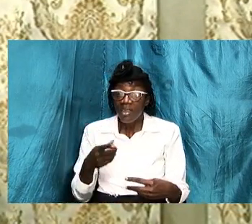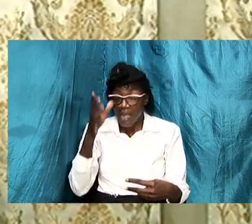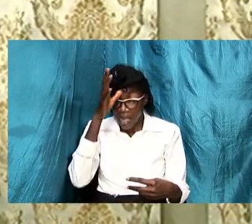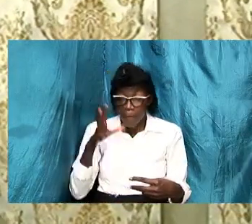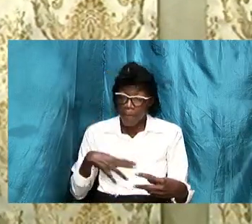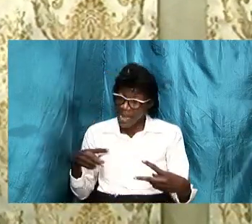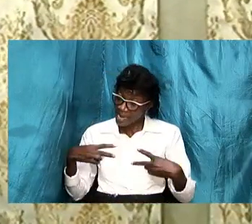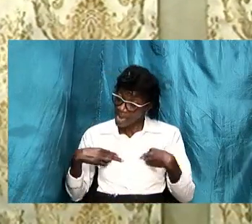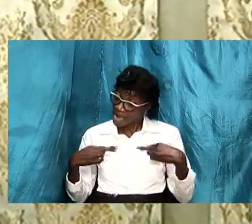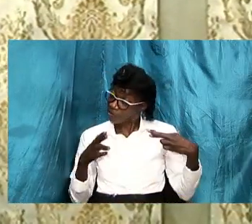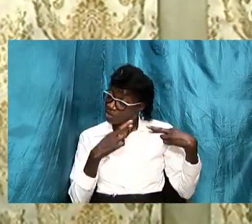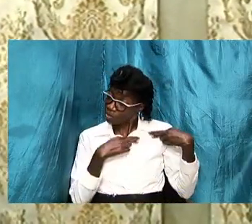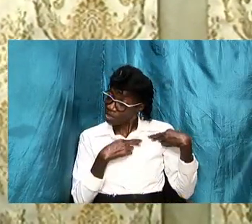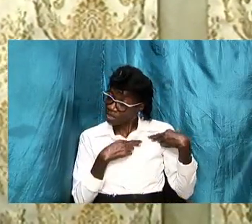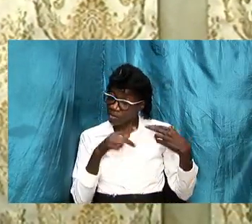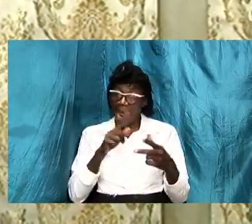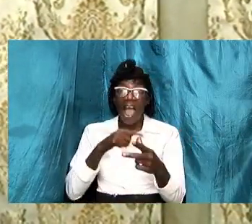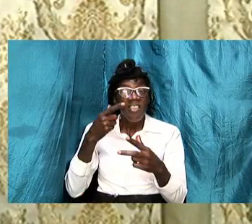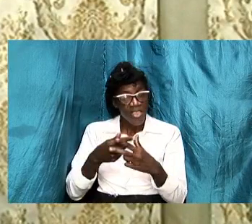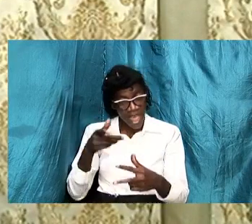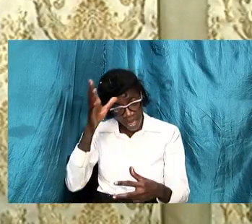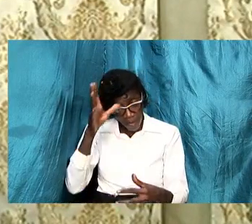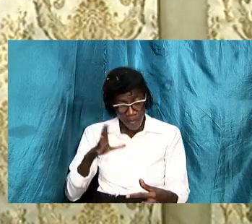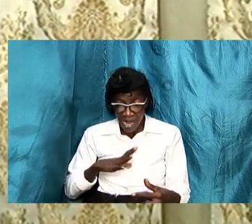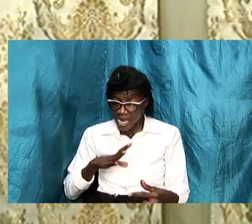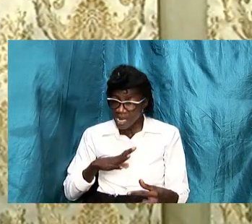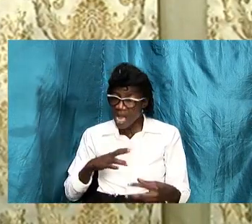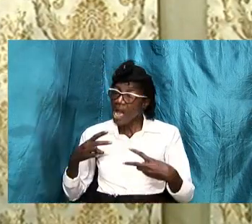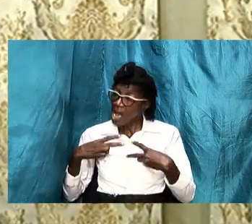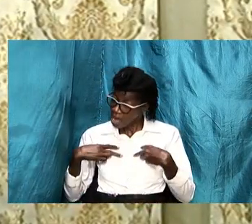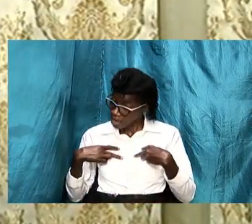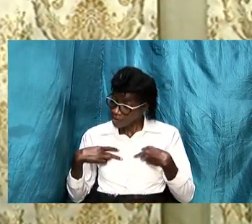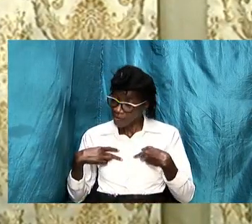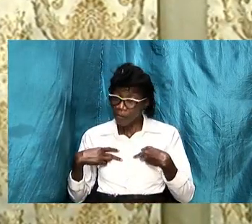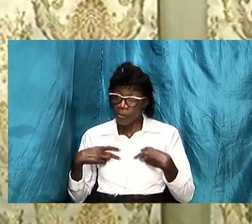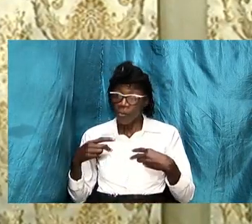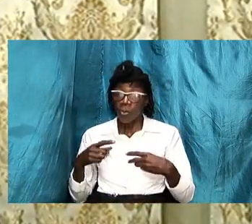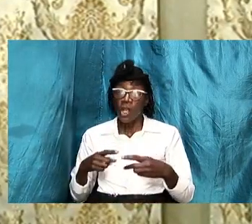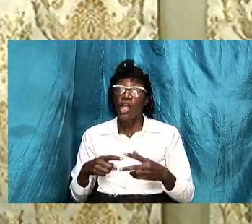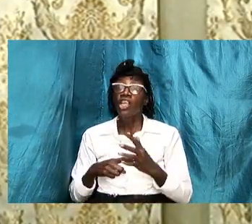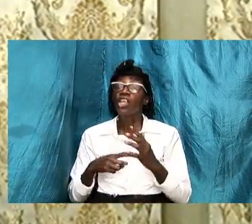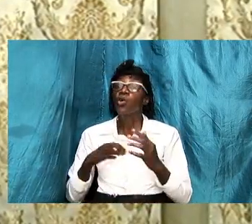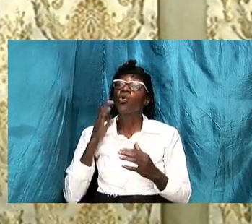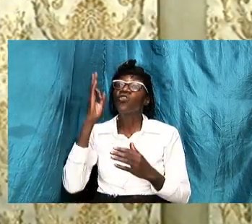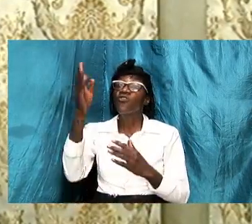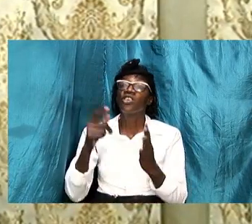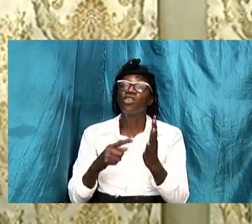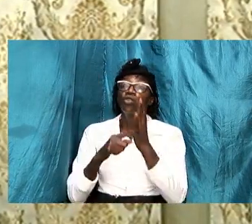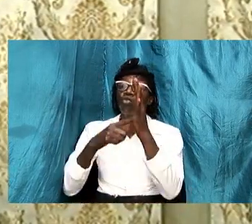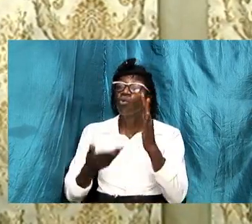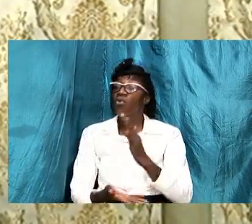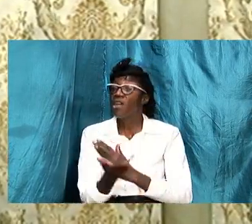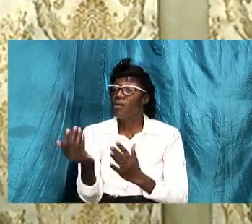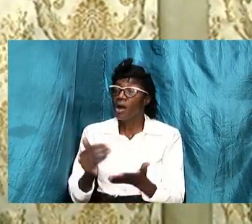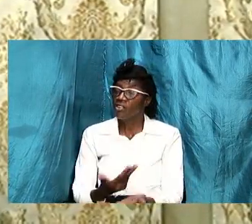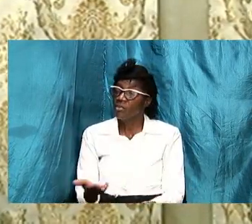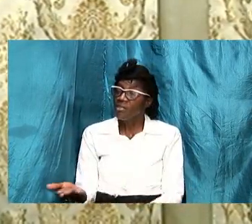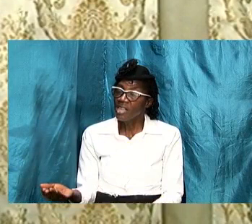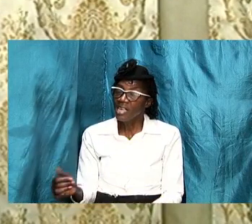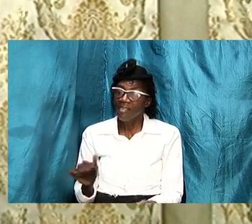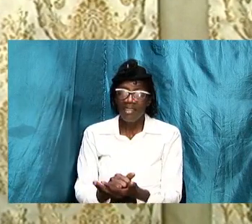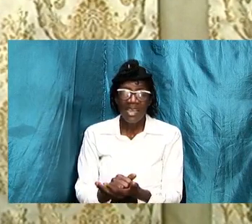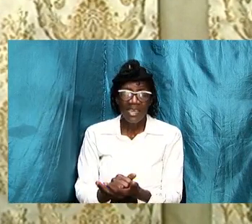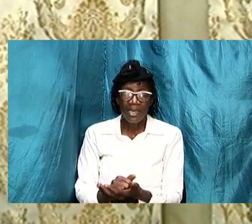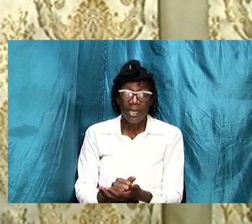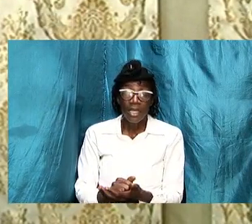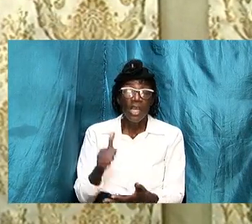then he does and if he goes further to show that there are some things that as the